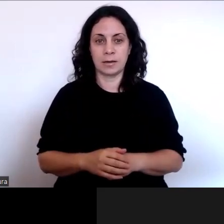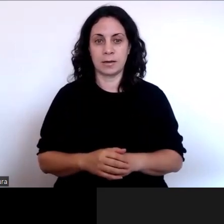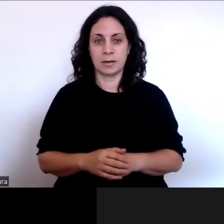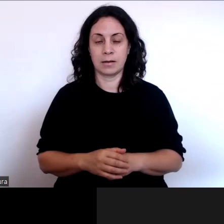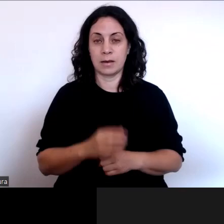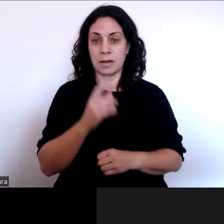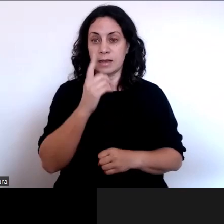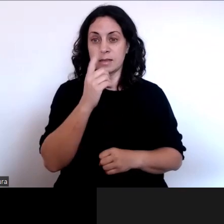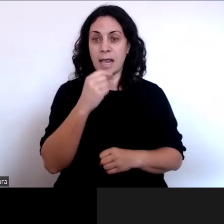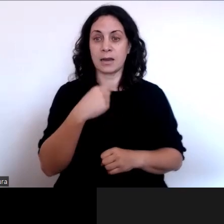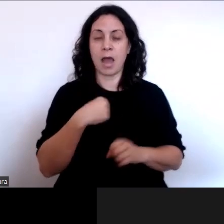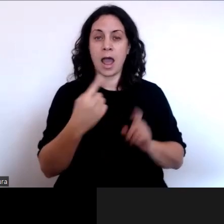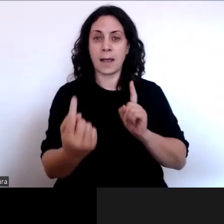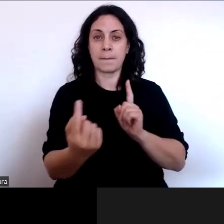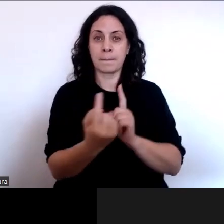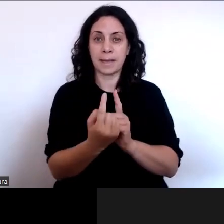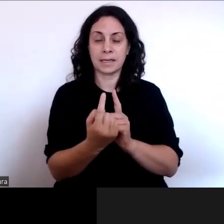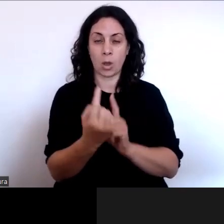on one?